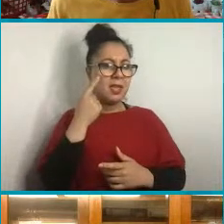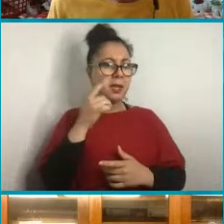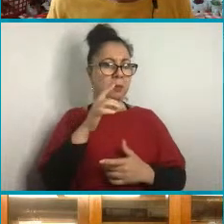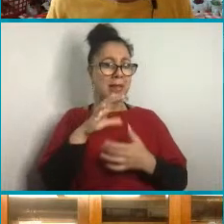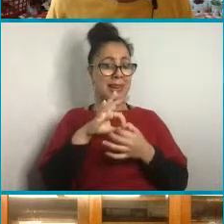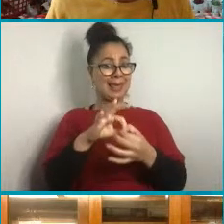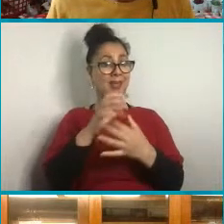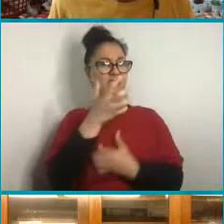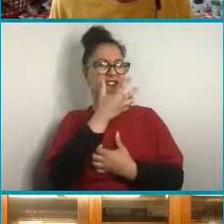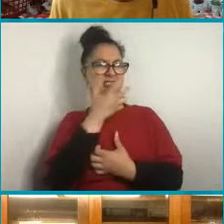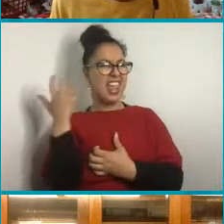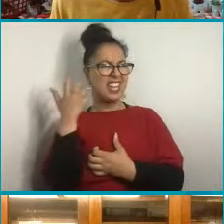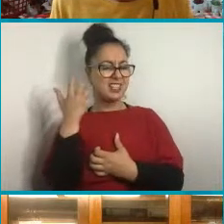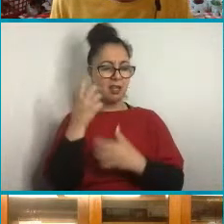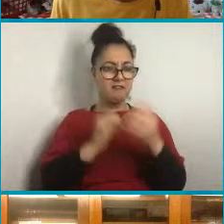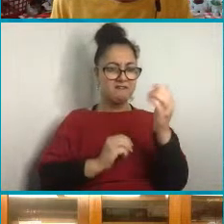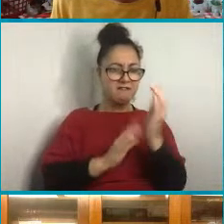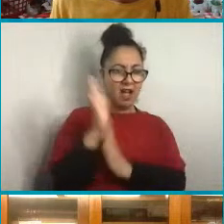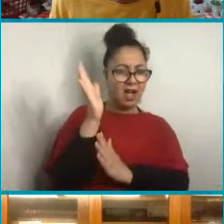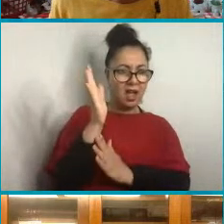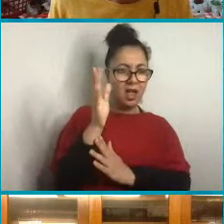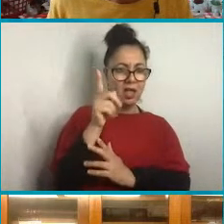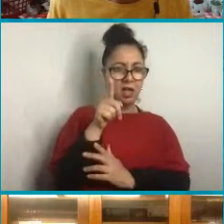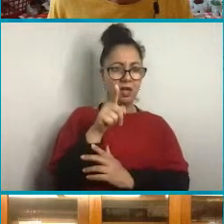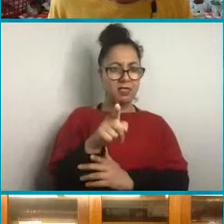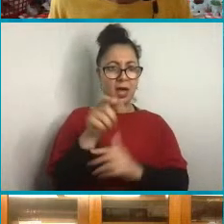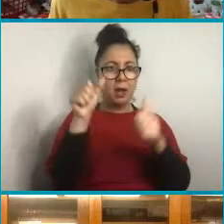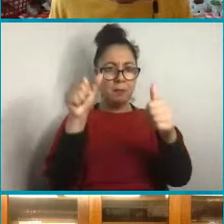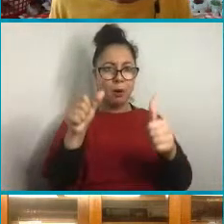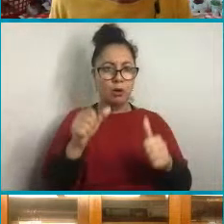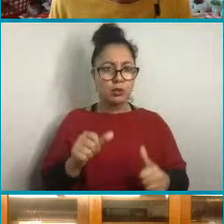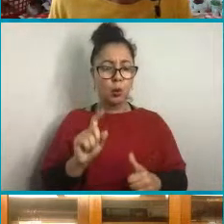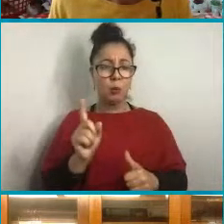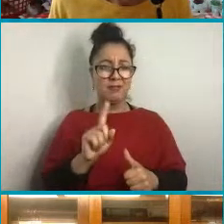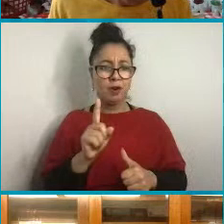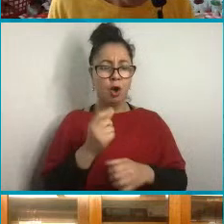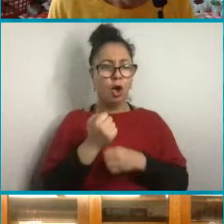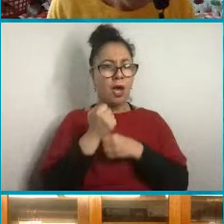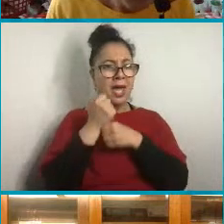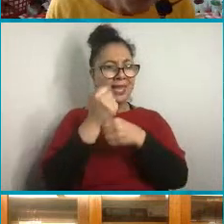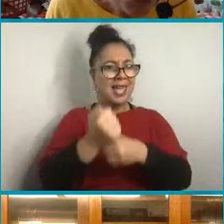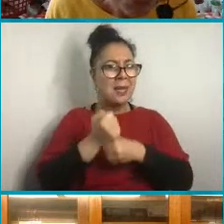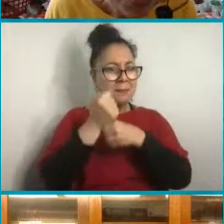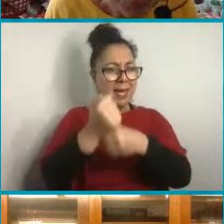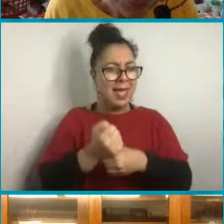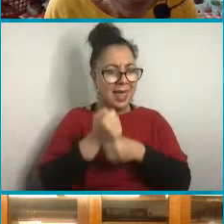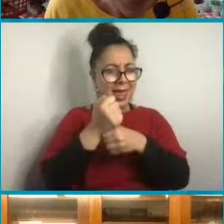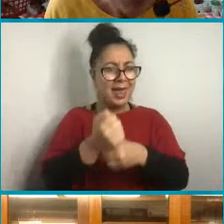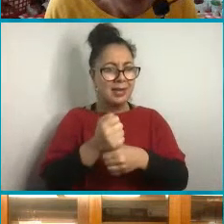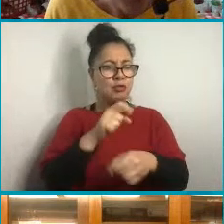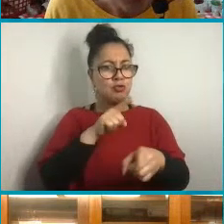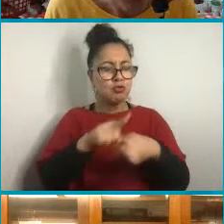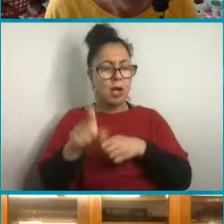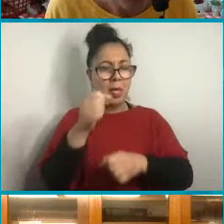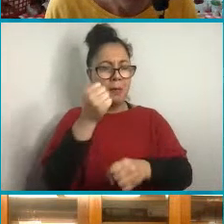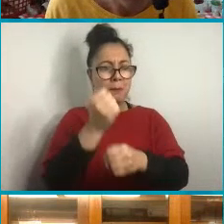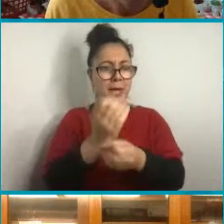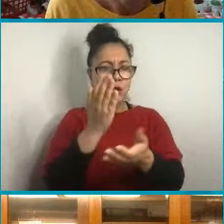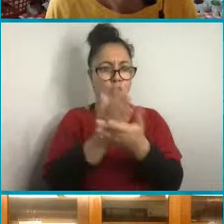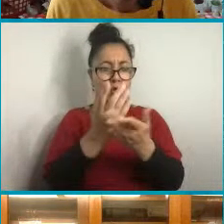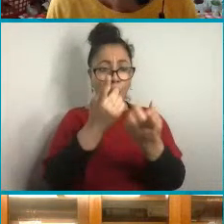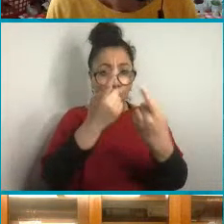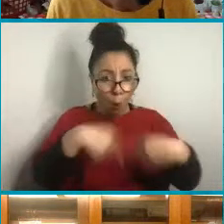and fire. So this poster was for a campaign that was trying to make sure that everybody has